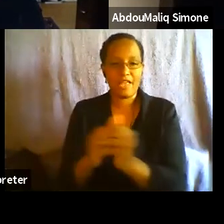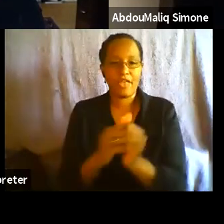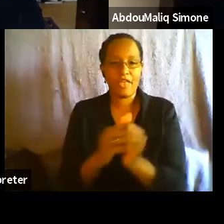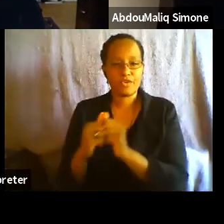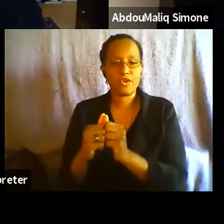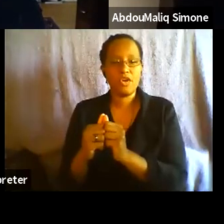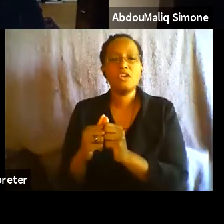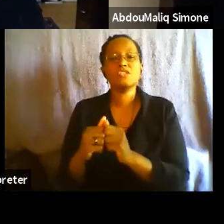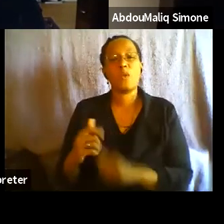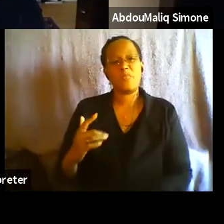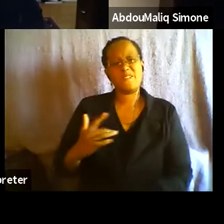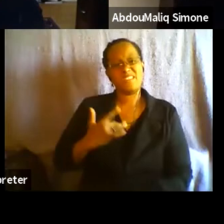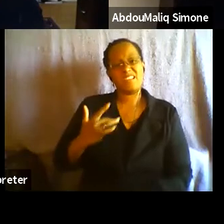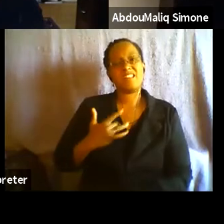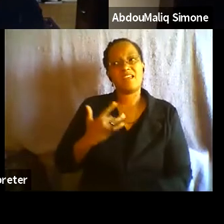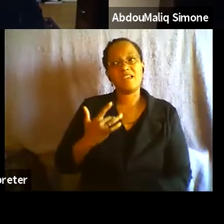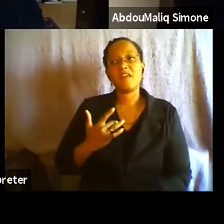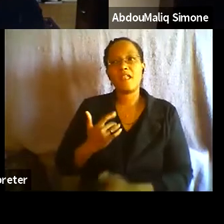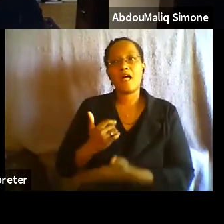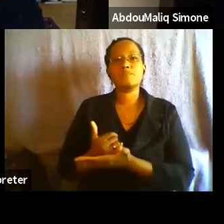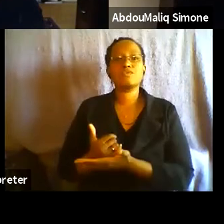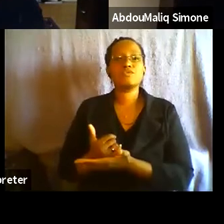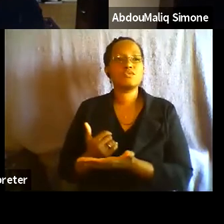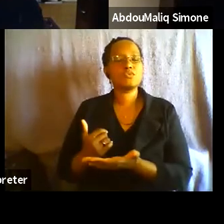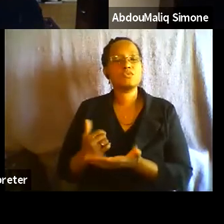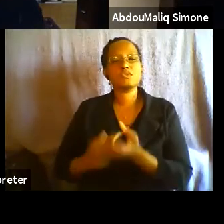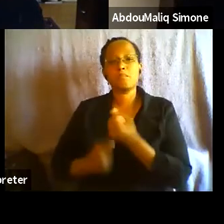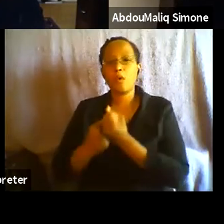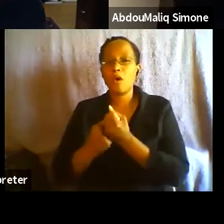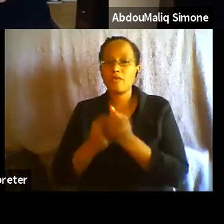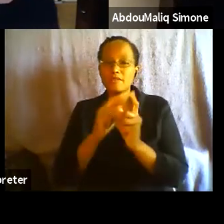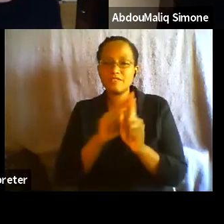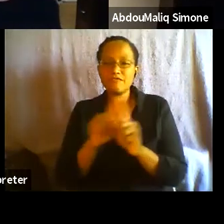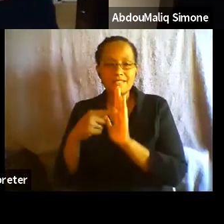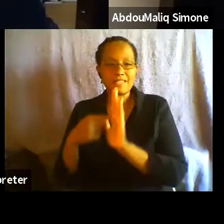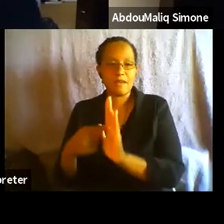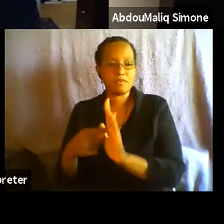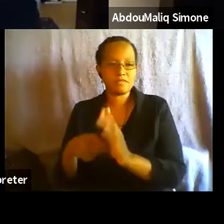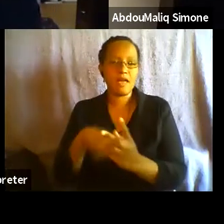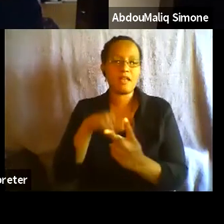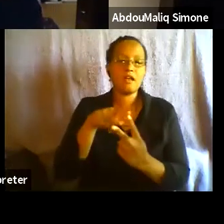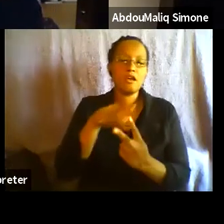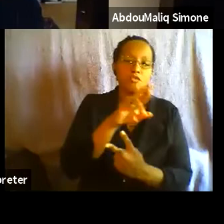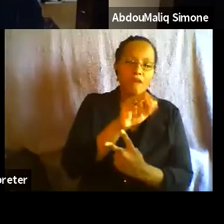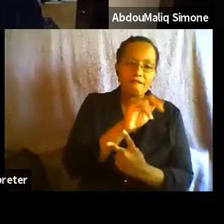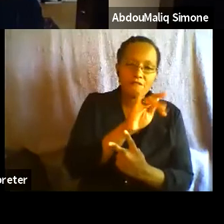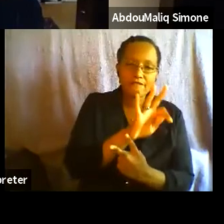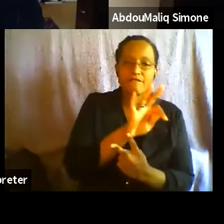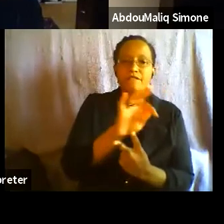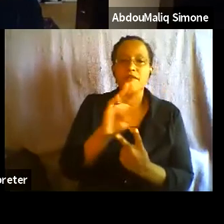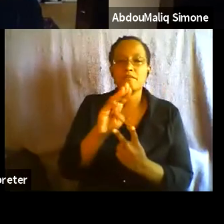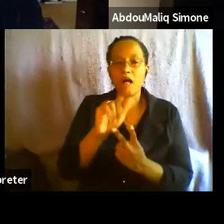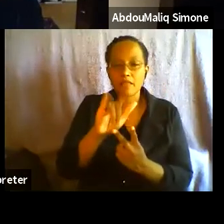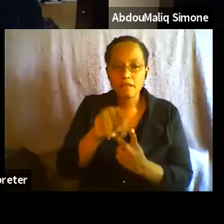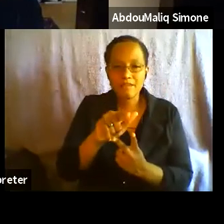examples that Malik has given and the examples that Rafi, Rafi has given and the examples, I think that our colleagues,